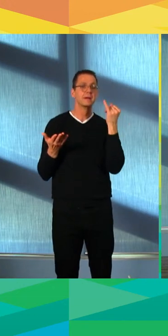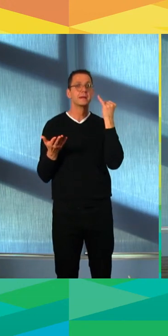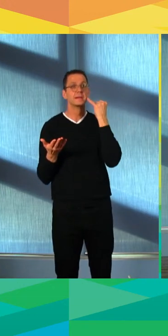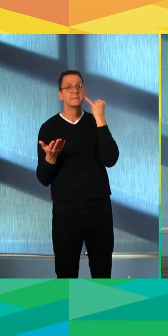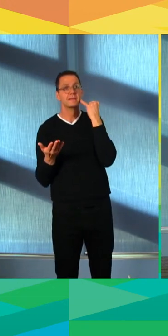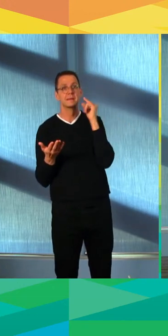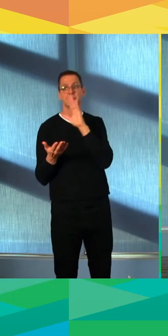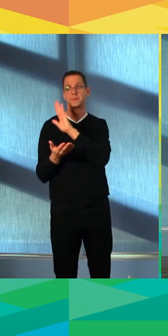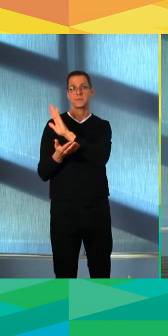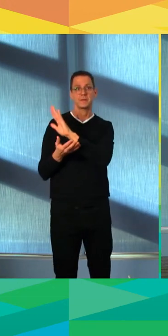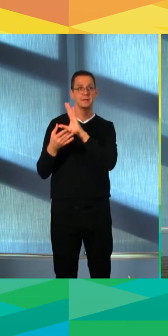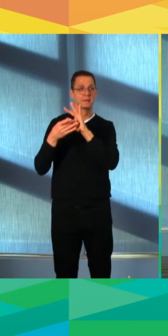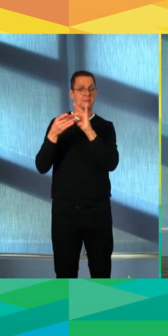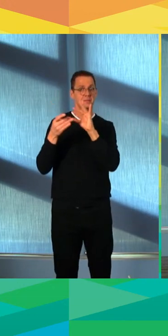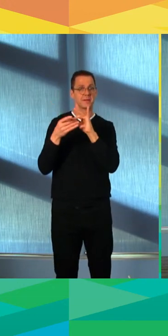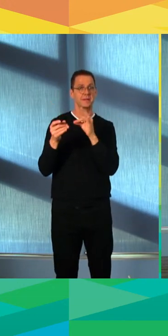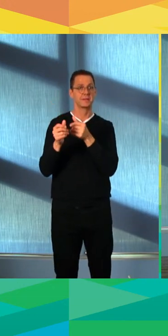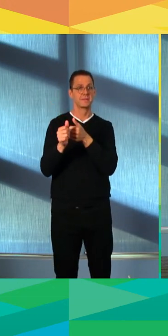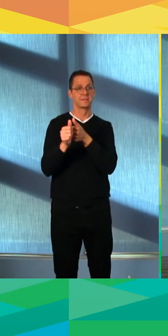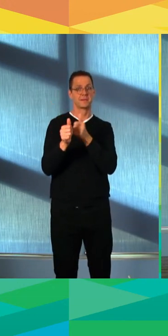very closely to what they have to say